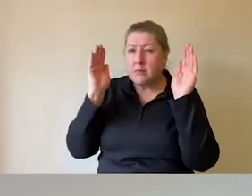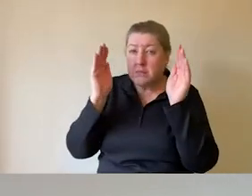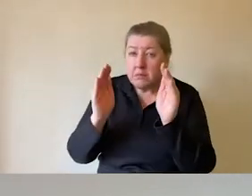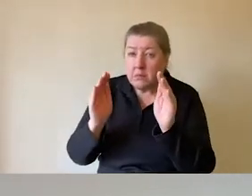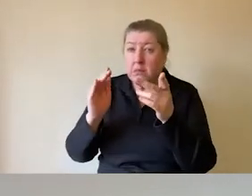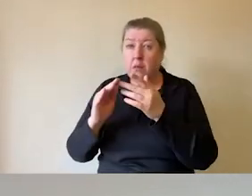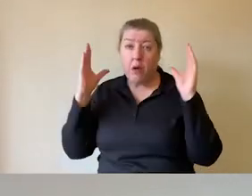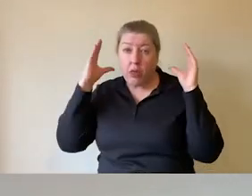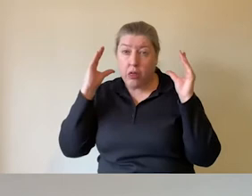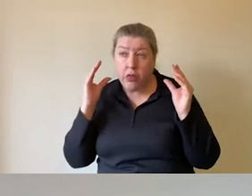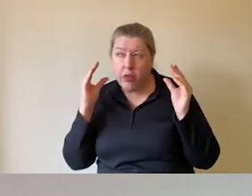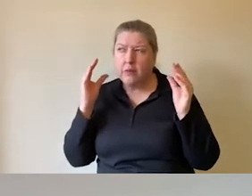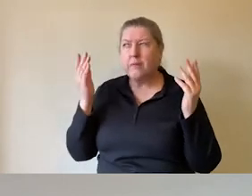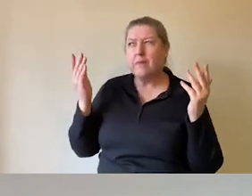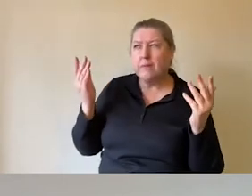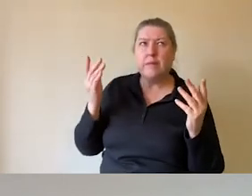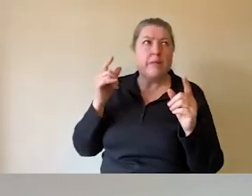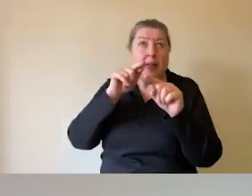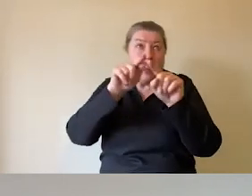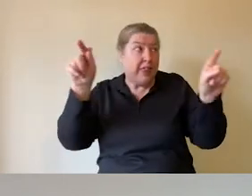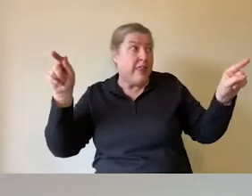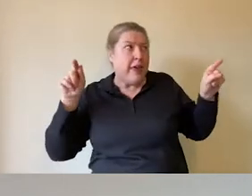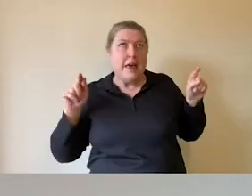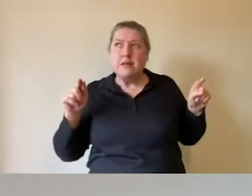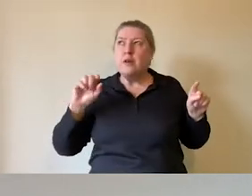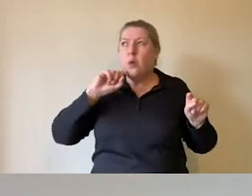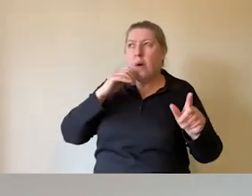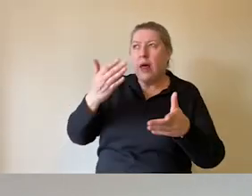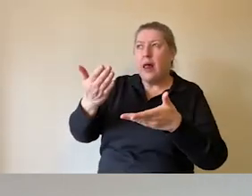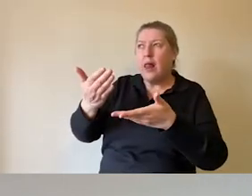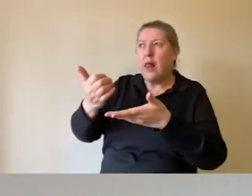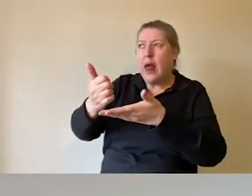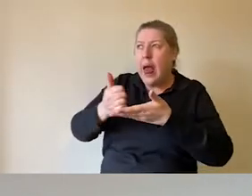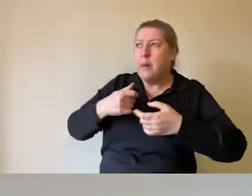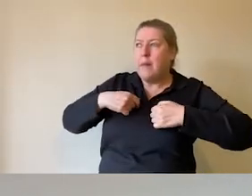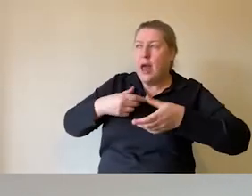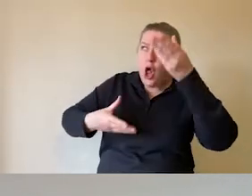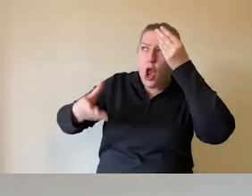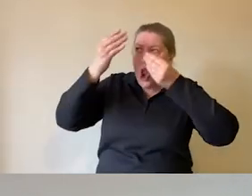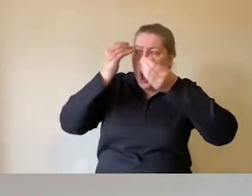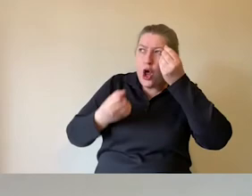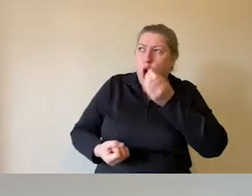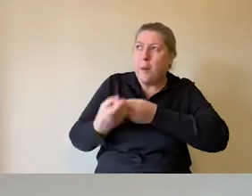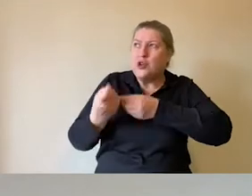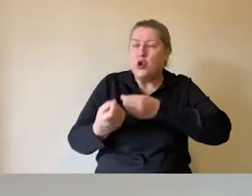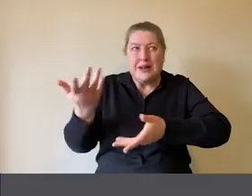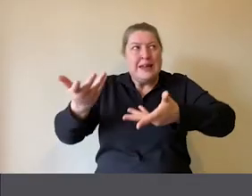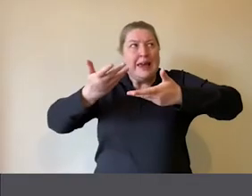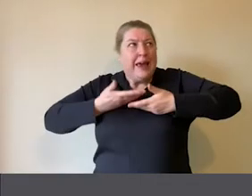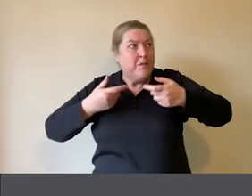less hearing, is this gallery going to give me the best learning opportunity that it can?